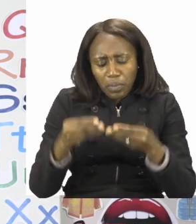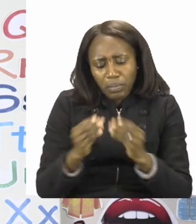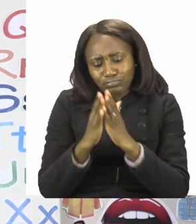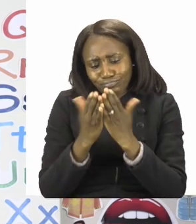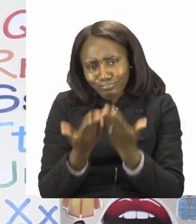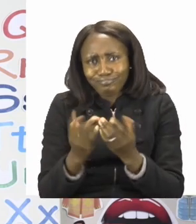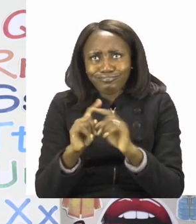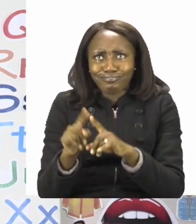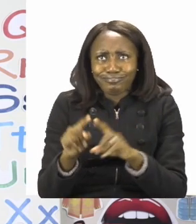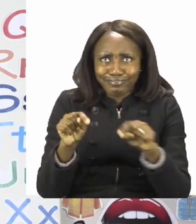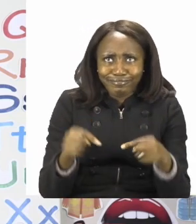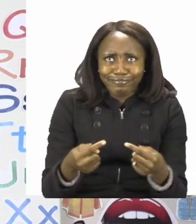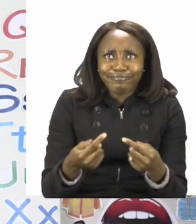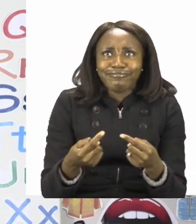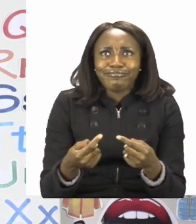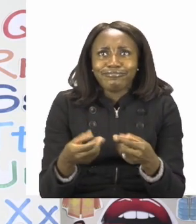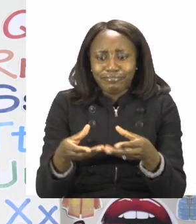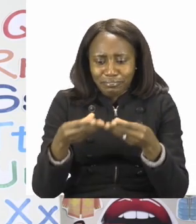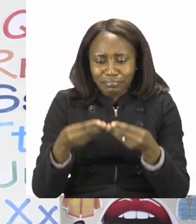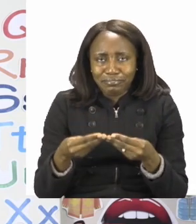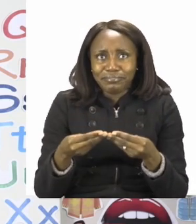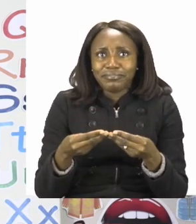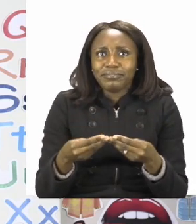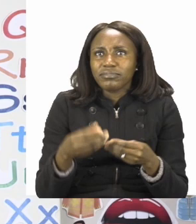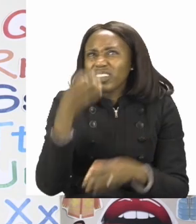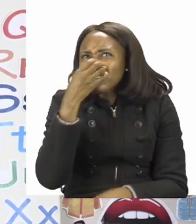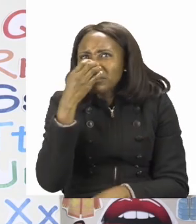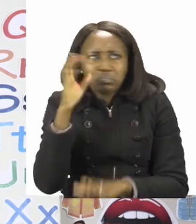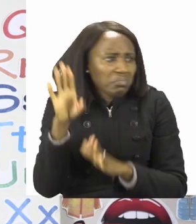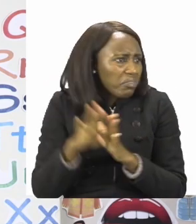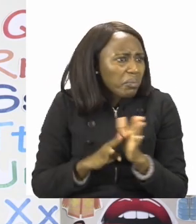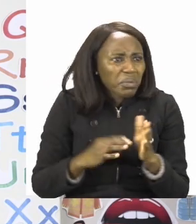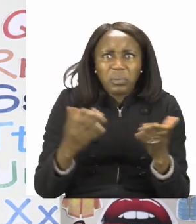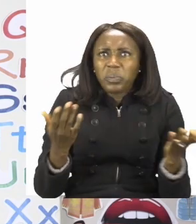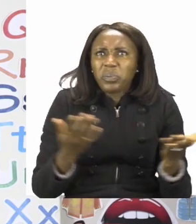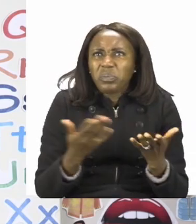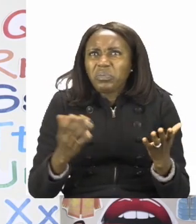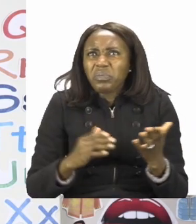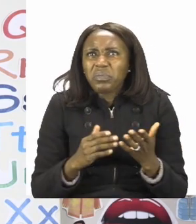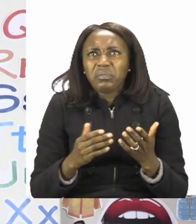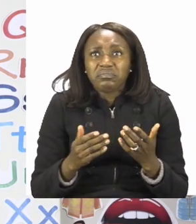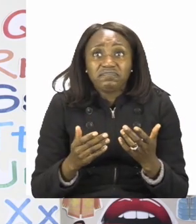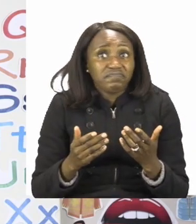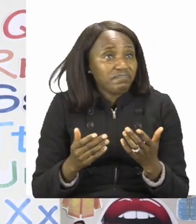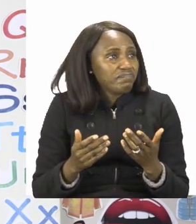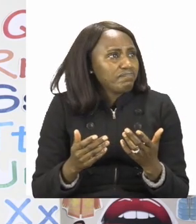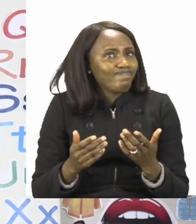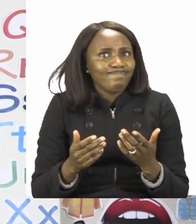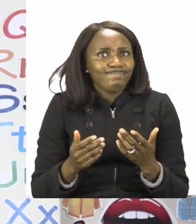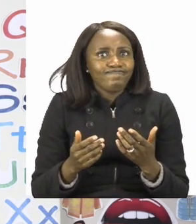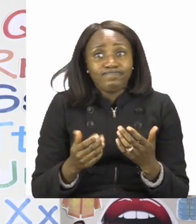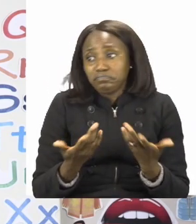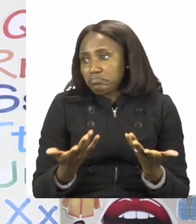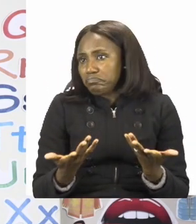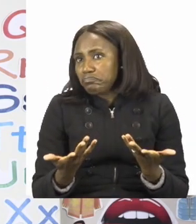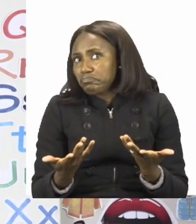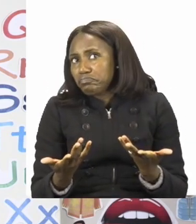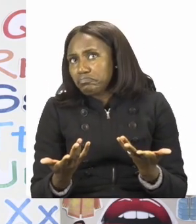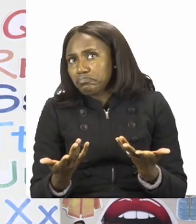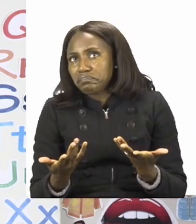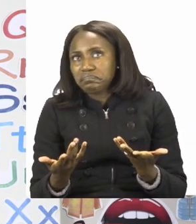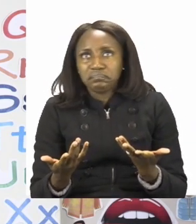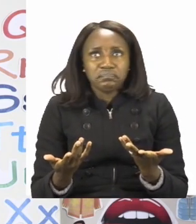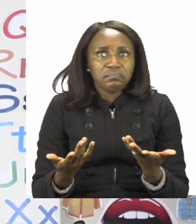anything else. Zoshi said he was going to come and say goodbye to us. So I'm sure he is somewhere